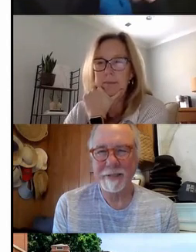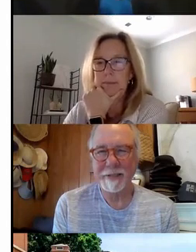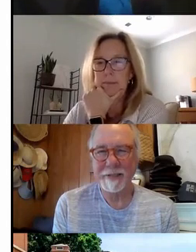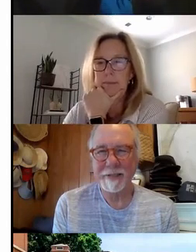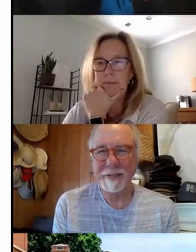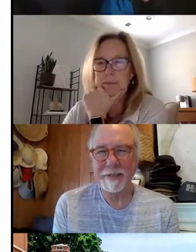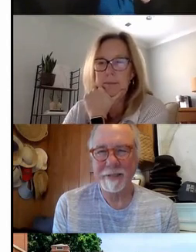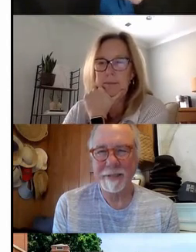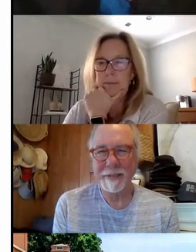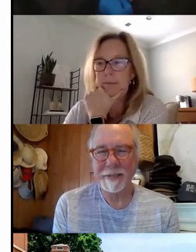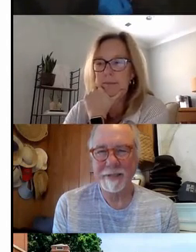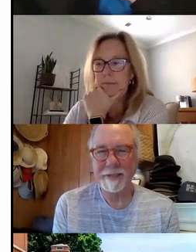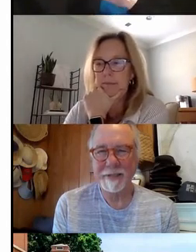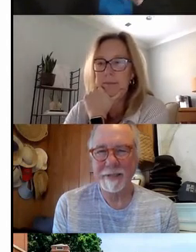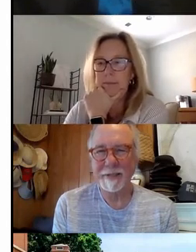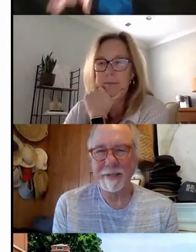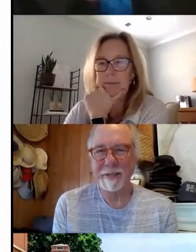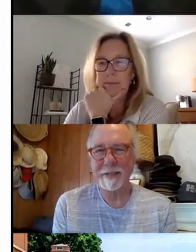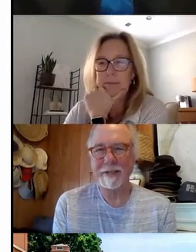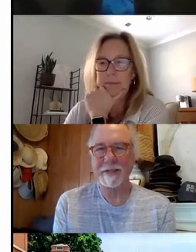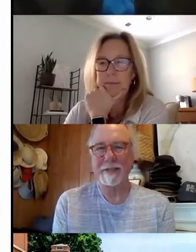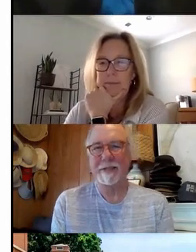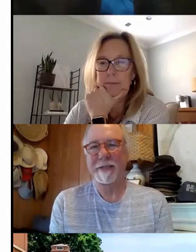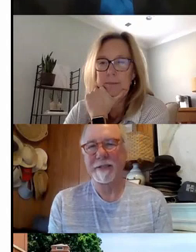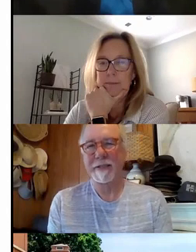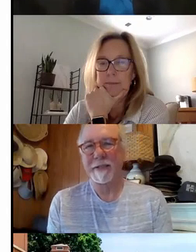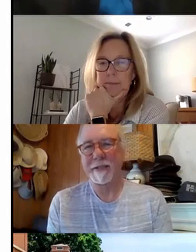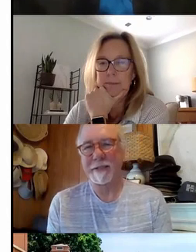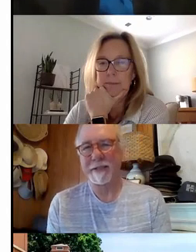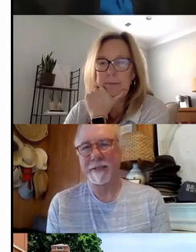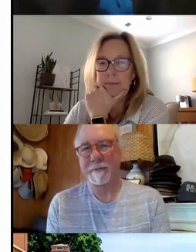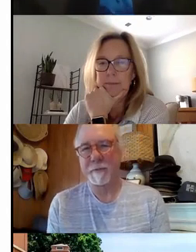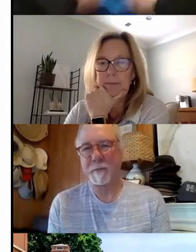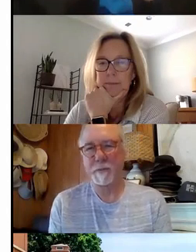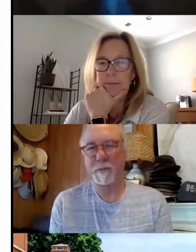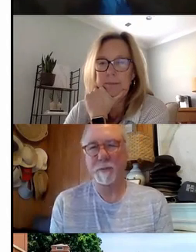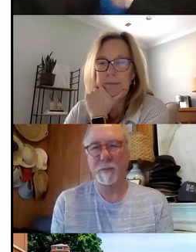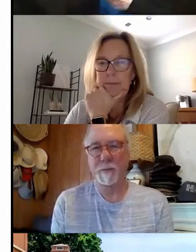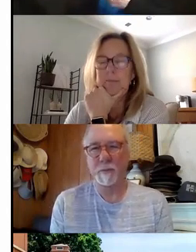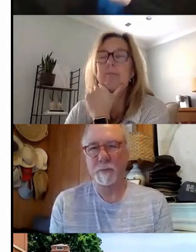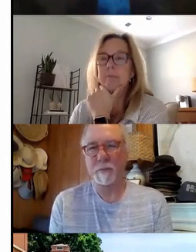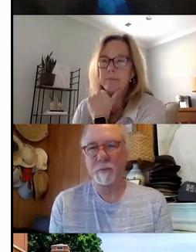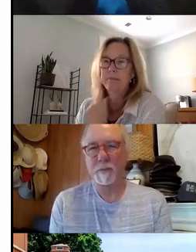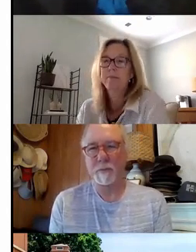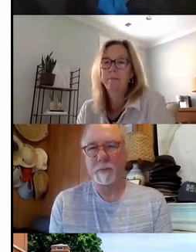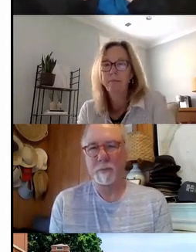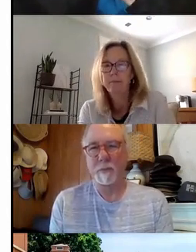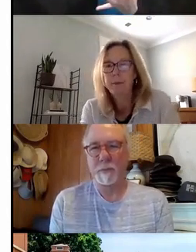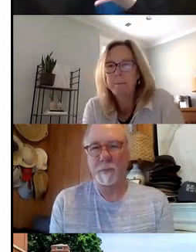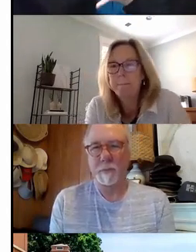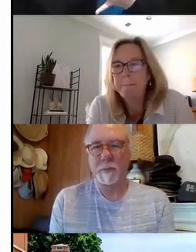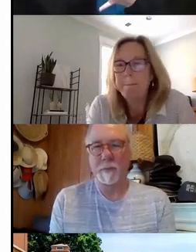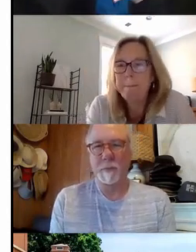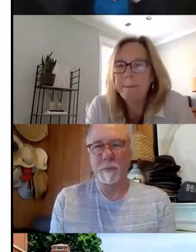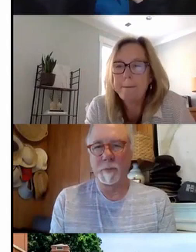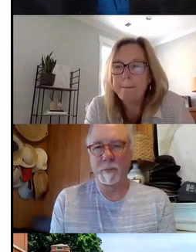phase two, Kirsten, of even adding a checkbox that indicates this has been done with the VR agency, so they are connected. So if there are students that we